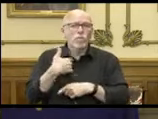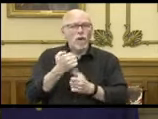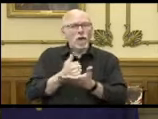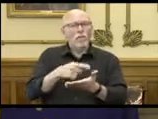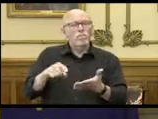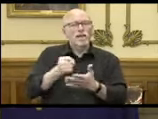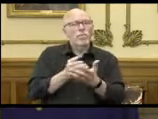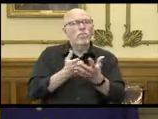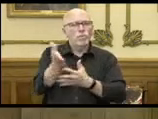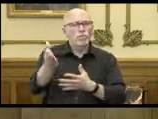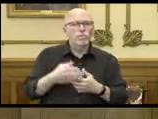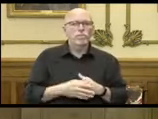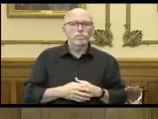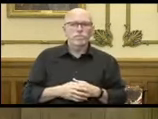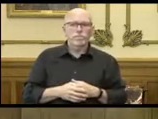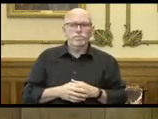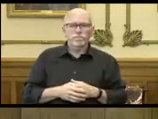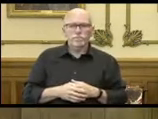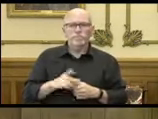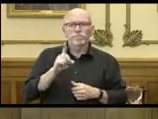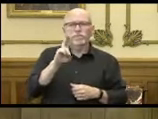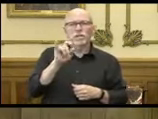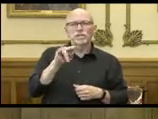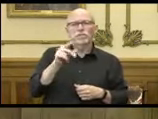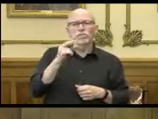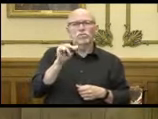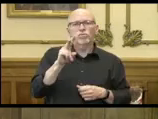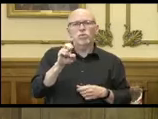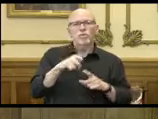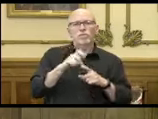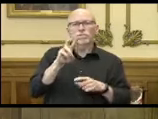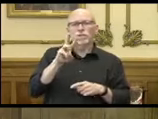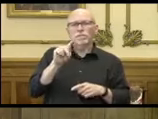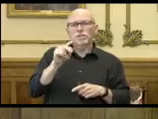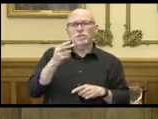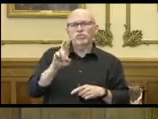storm. Dustin Grove, WTHR.